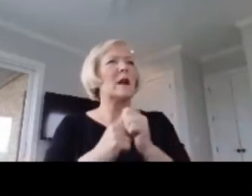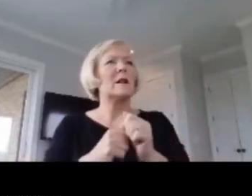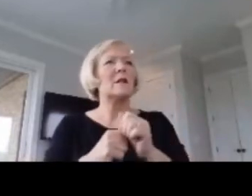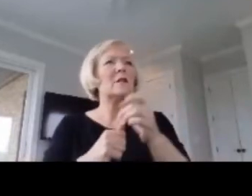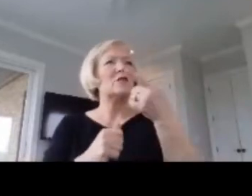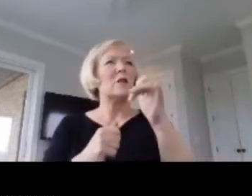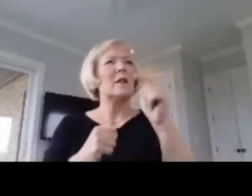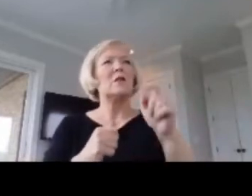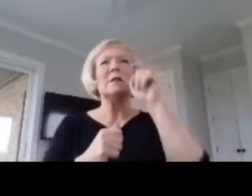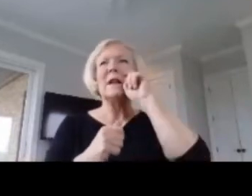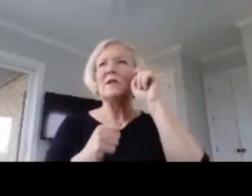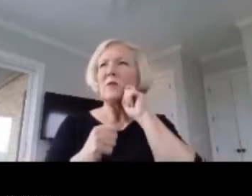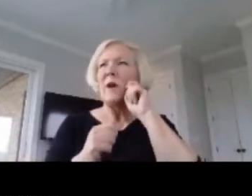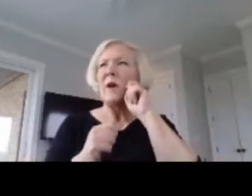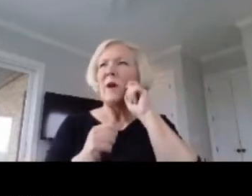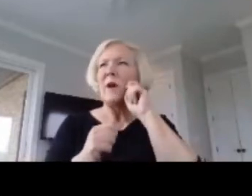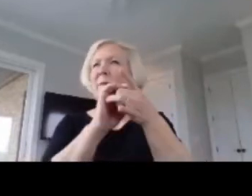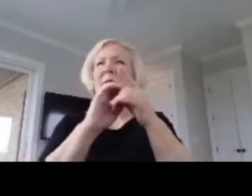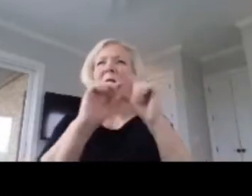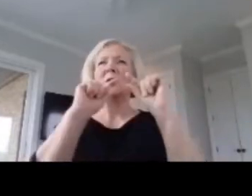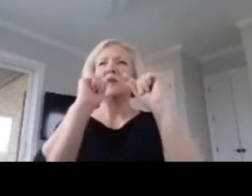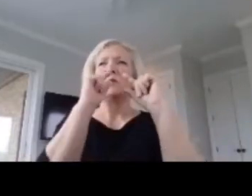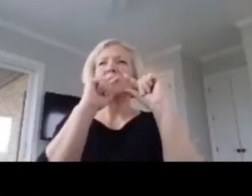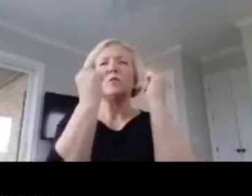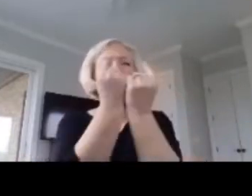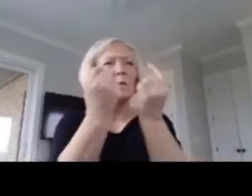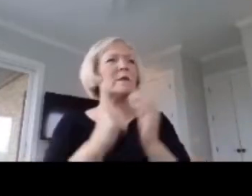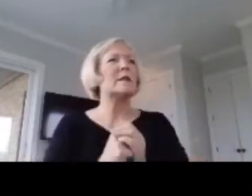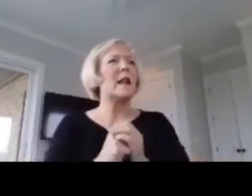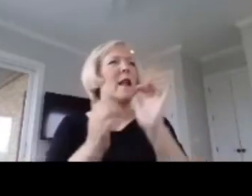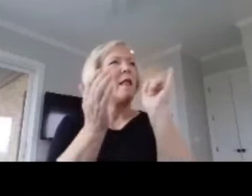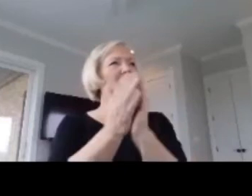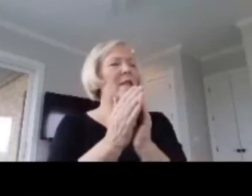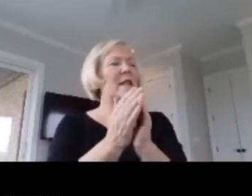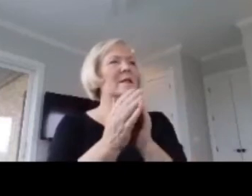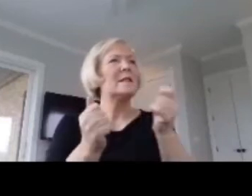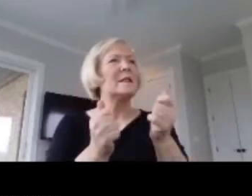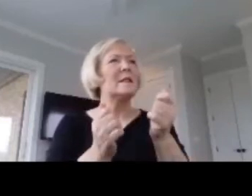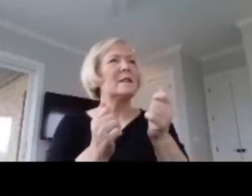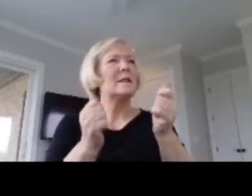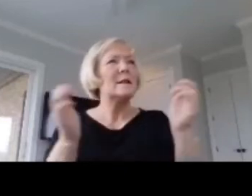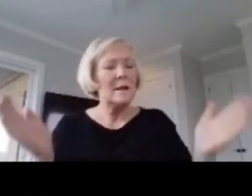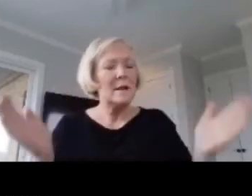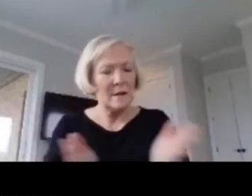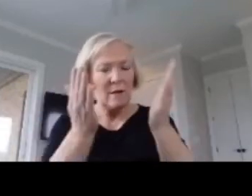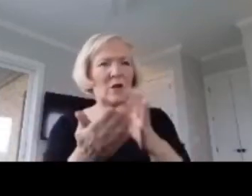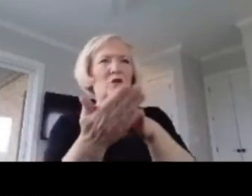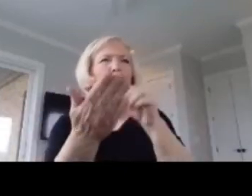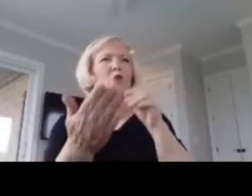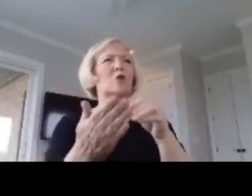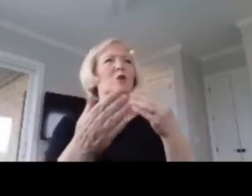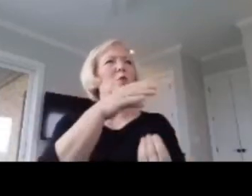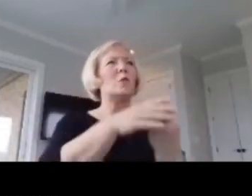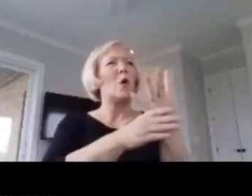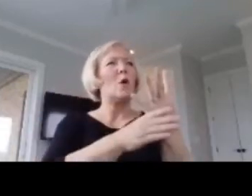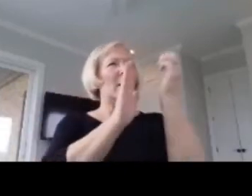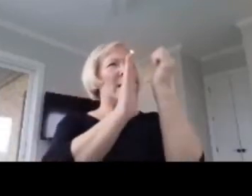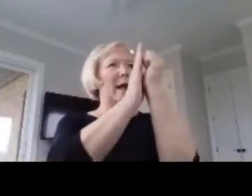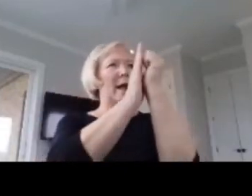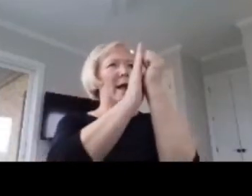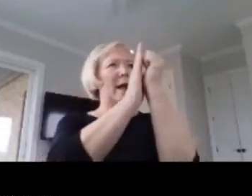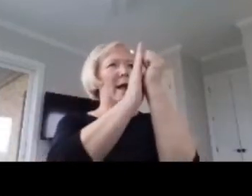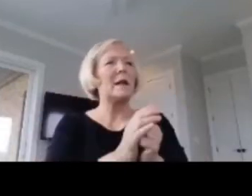These teachers created meaningful learning spaces that fostered student growth academically, emotionally,